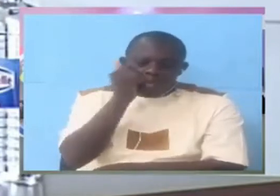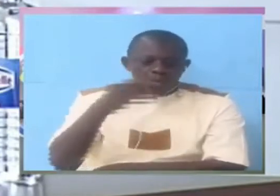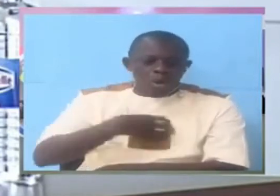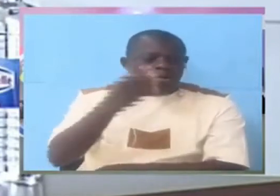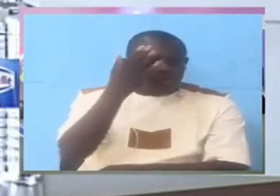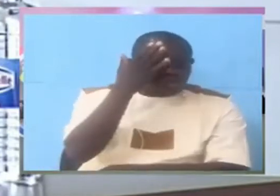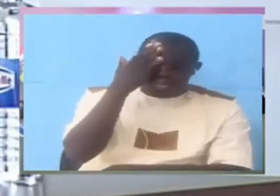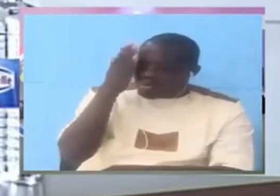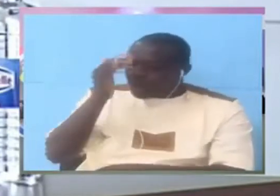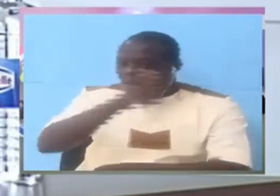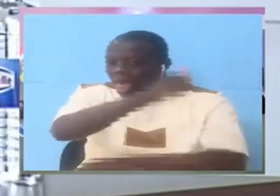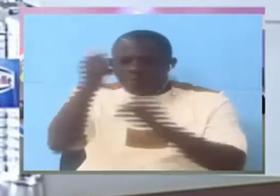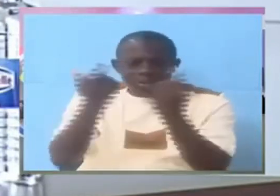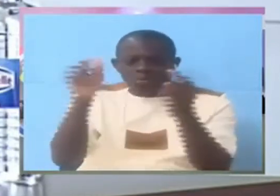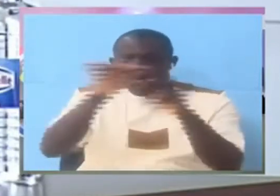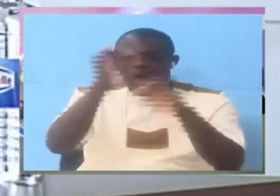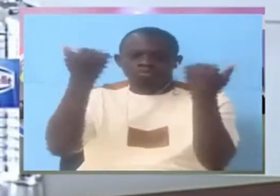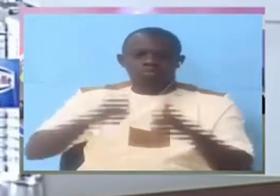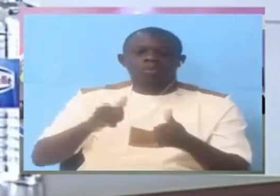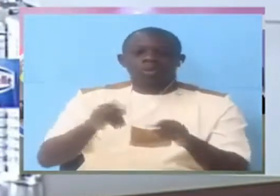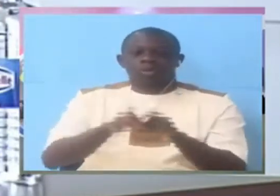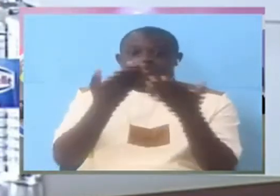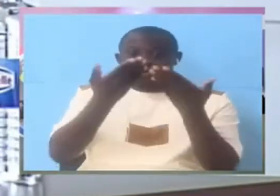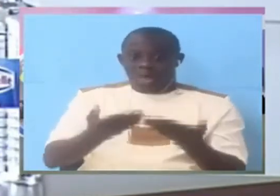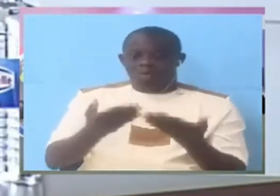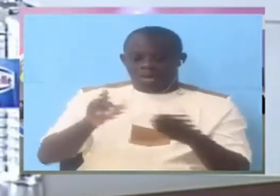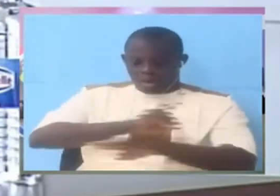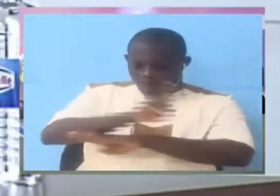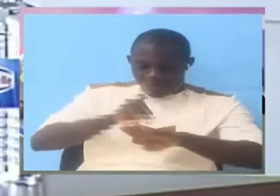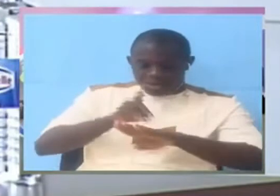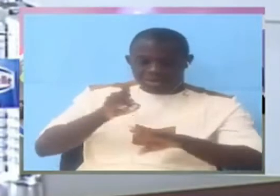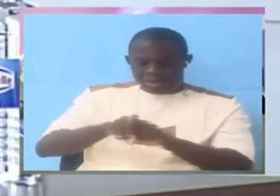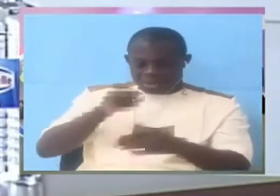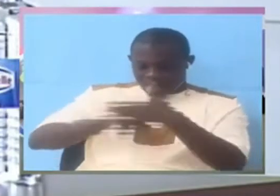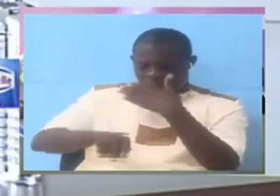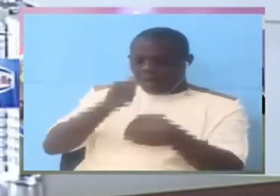In intelligence, some of these things are kept sacred